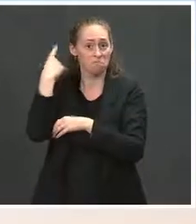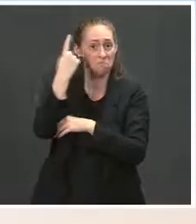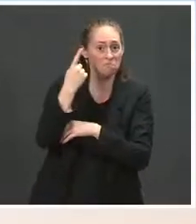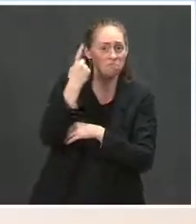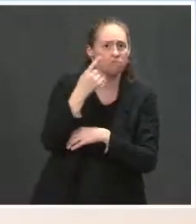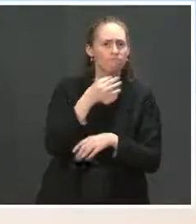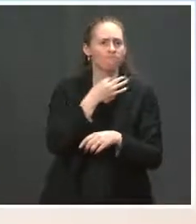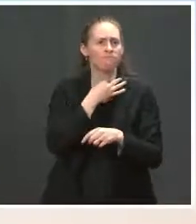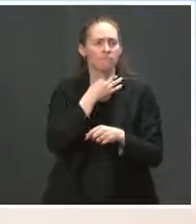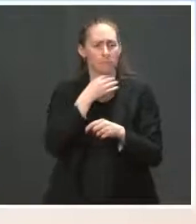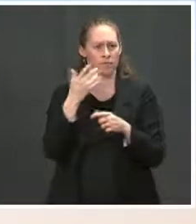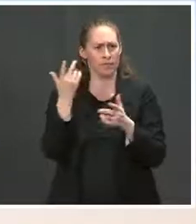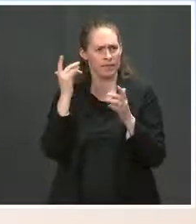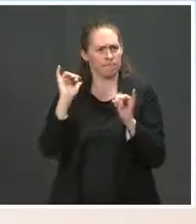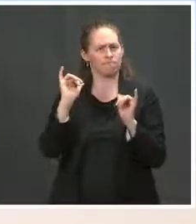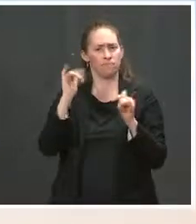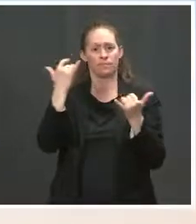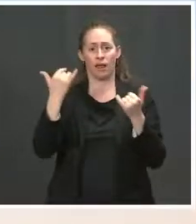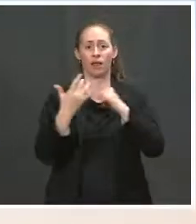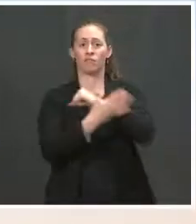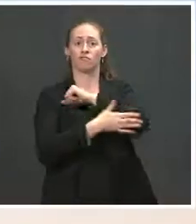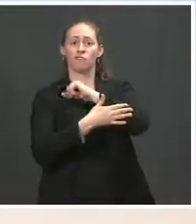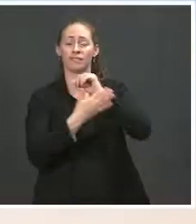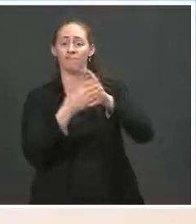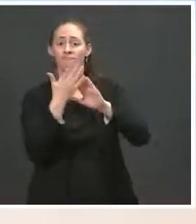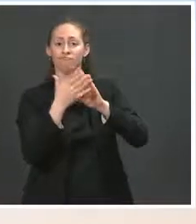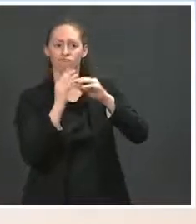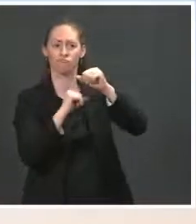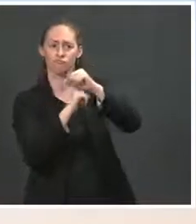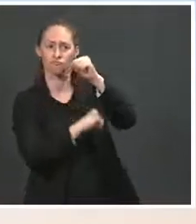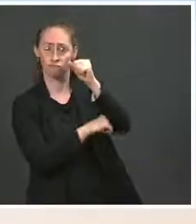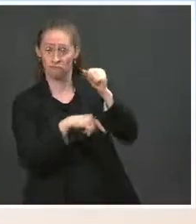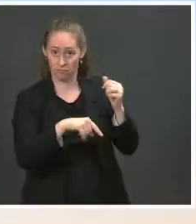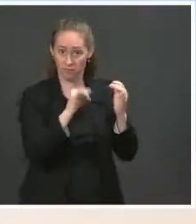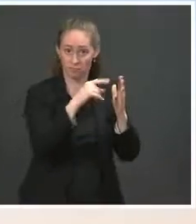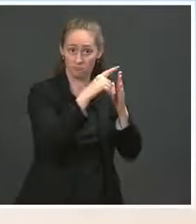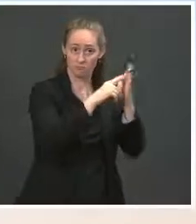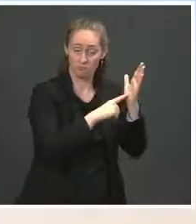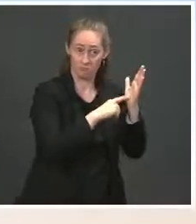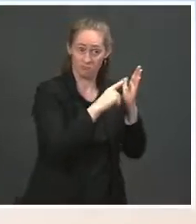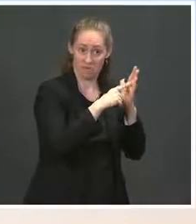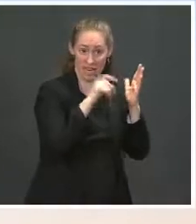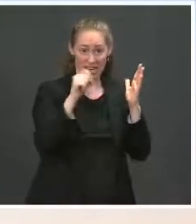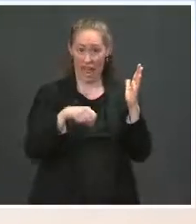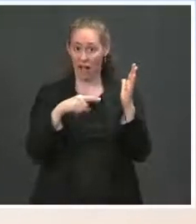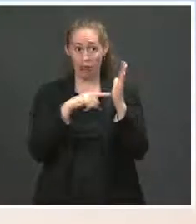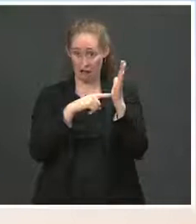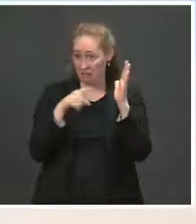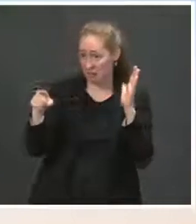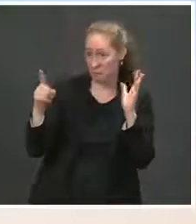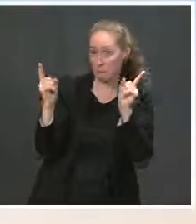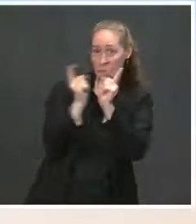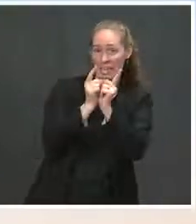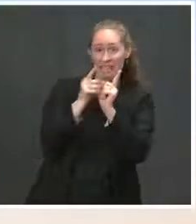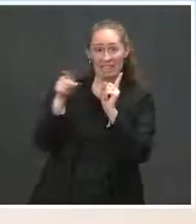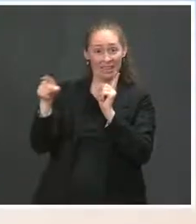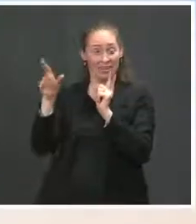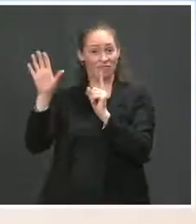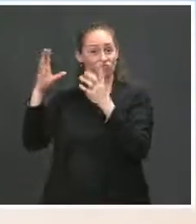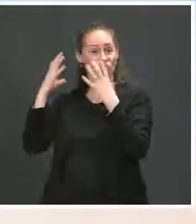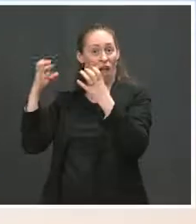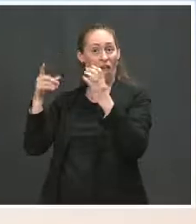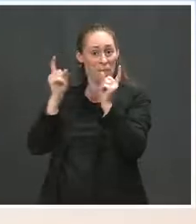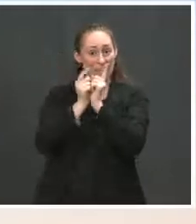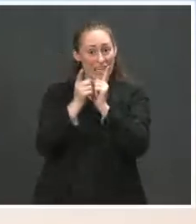the infrastructure proposal, can those be achieved? And with that, is that then, is there some red